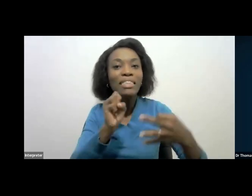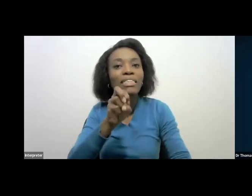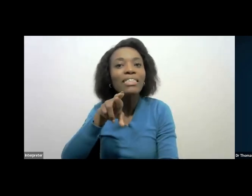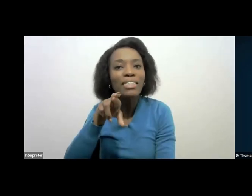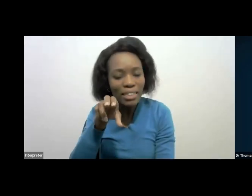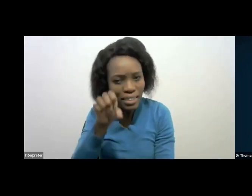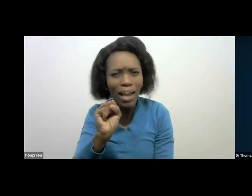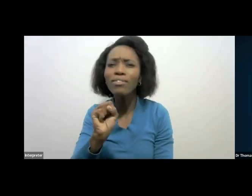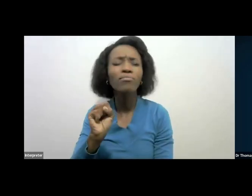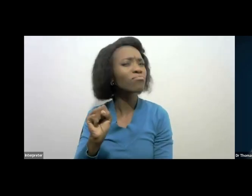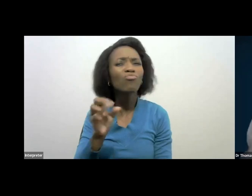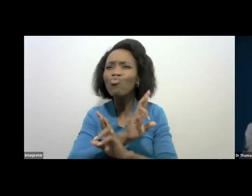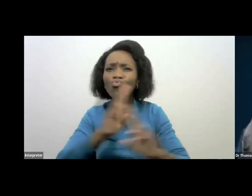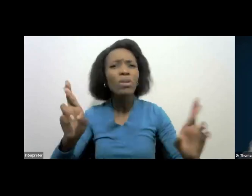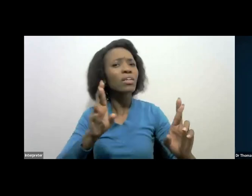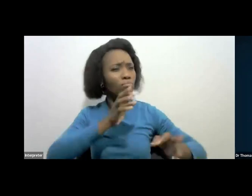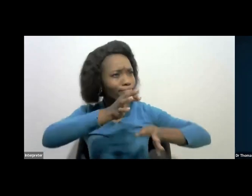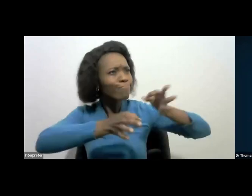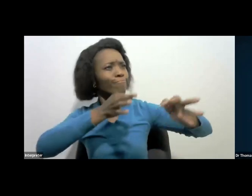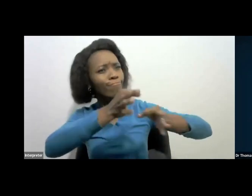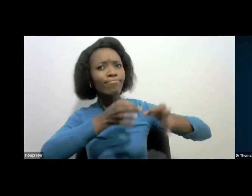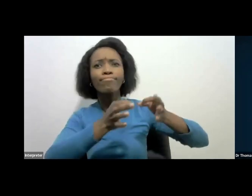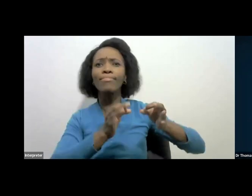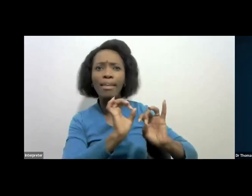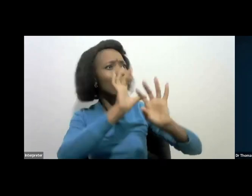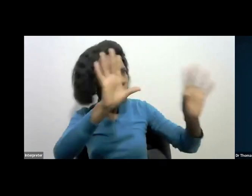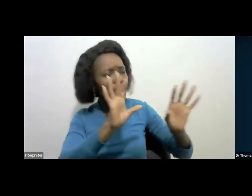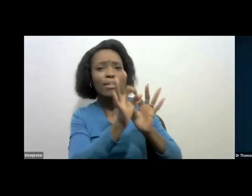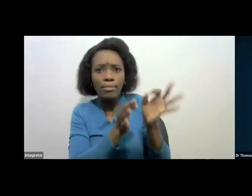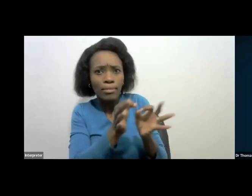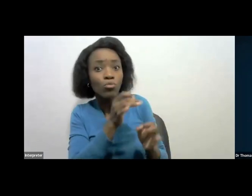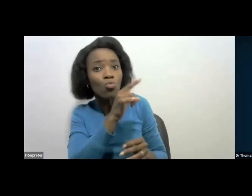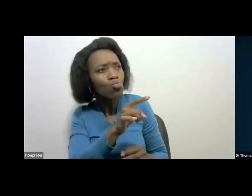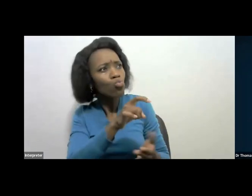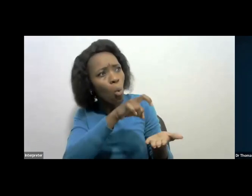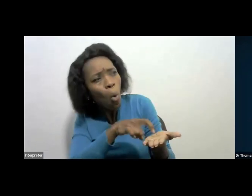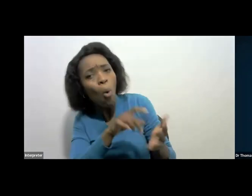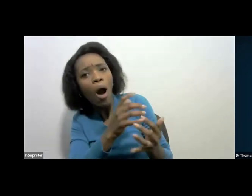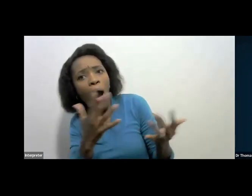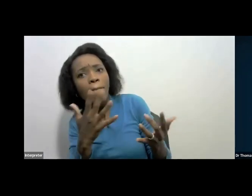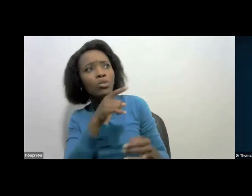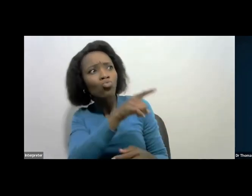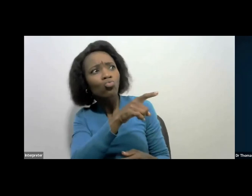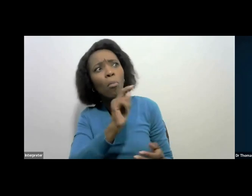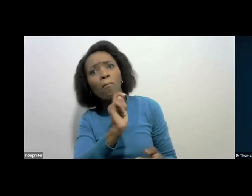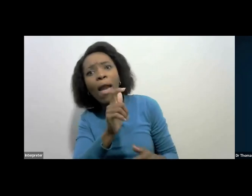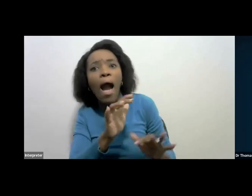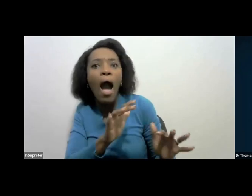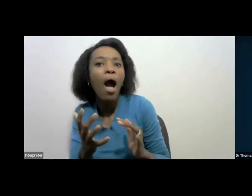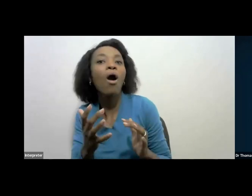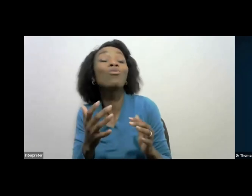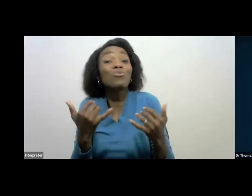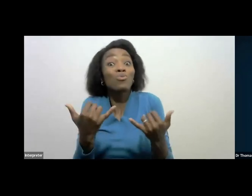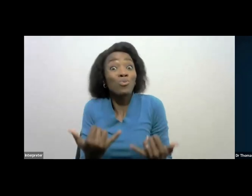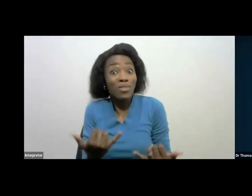clarity and certainty on tax obligations. And this session today is meant for them to provide